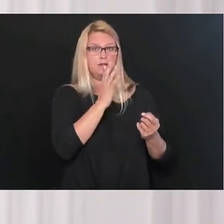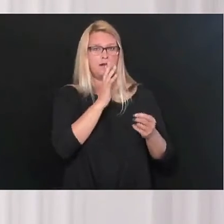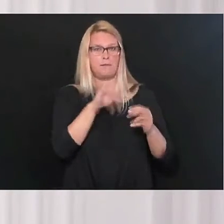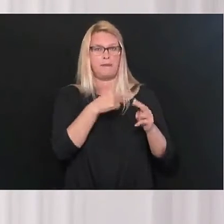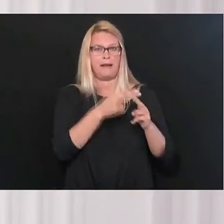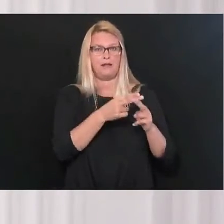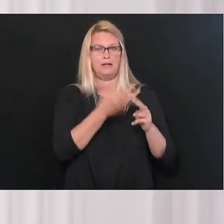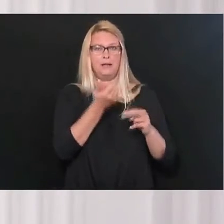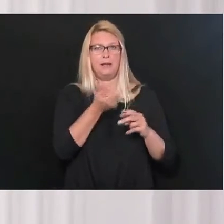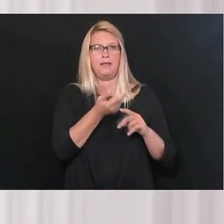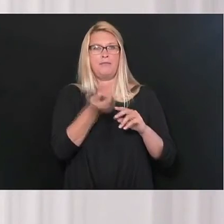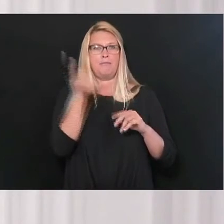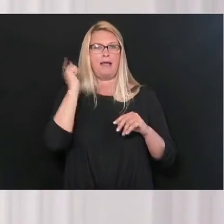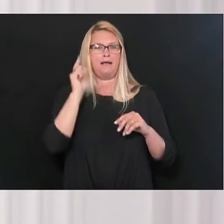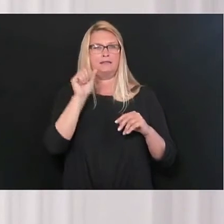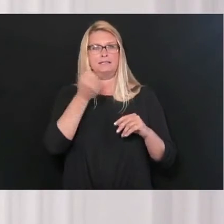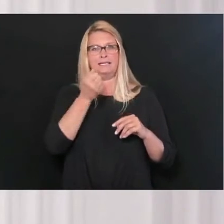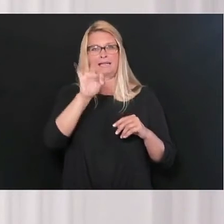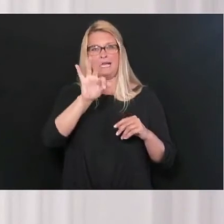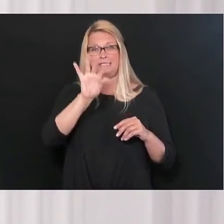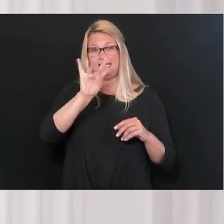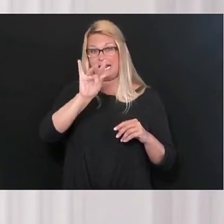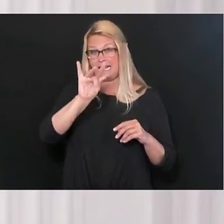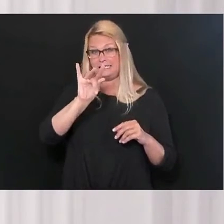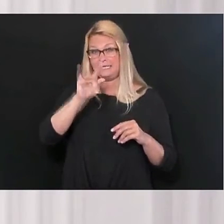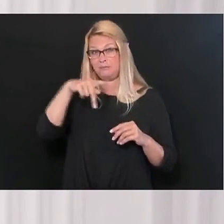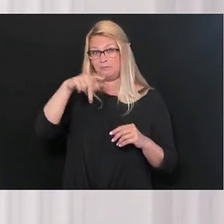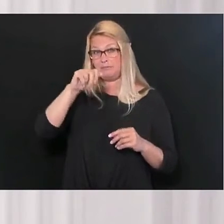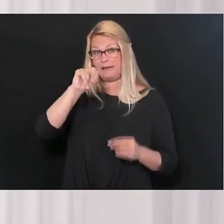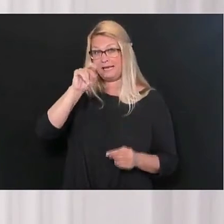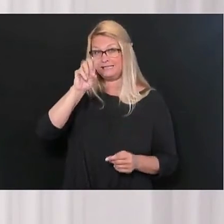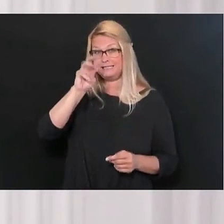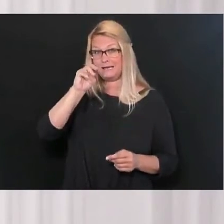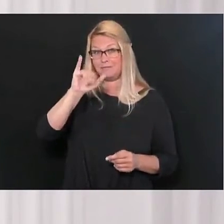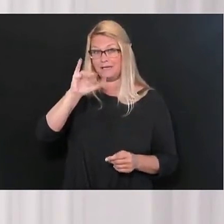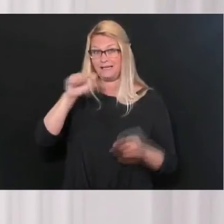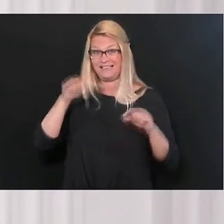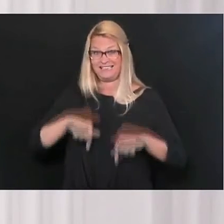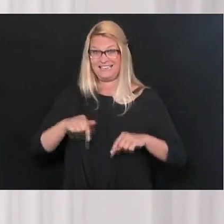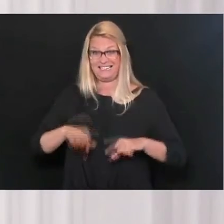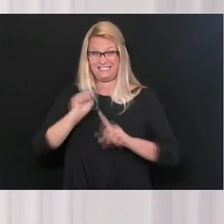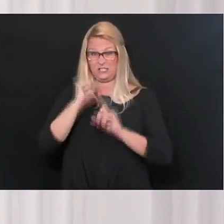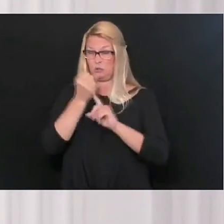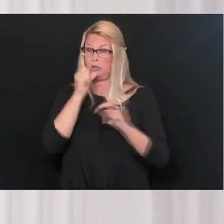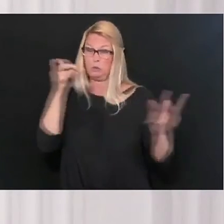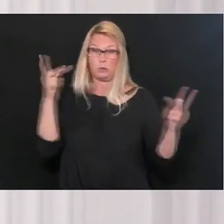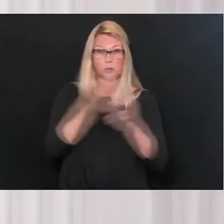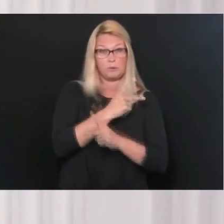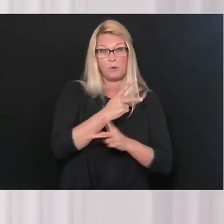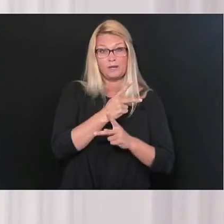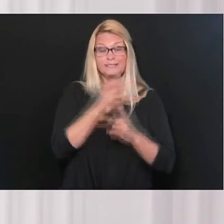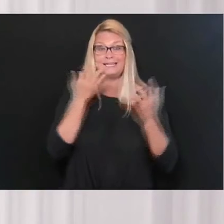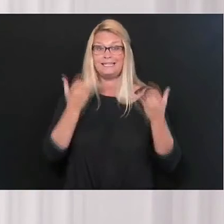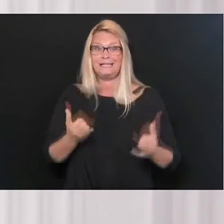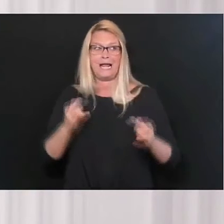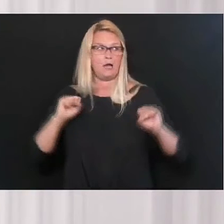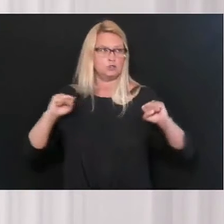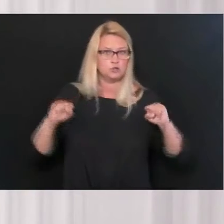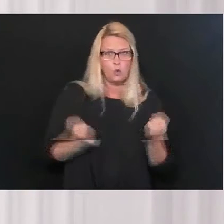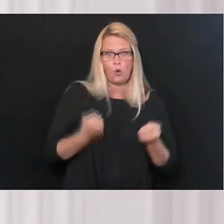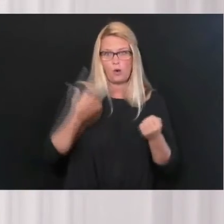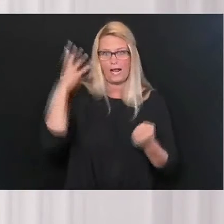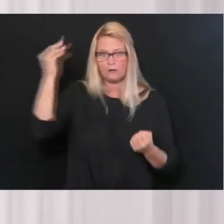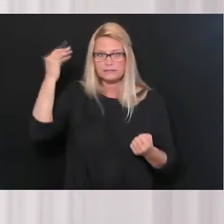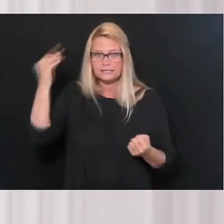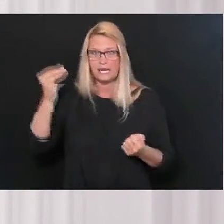pandemic, uh, are likely going to be worse because as the governor said, as the weather gets colder, as we get the flu,